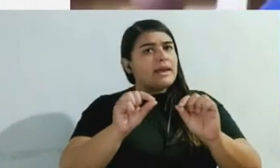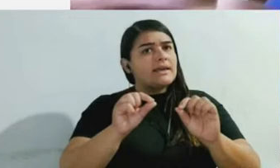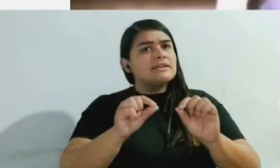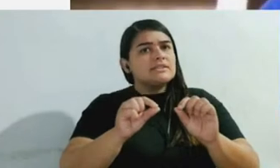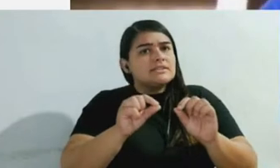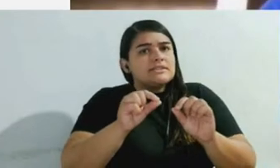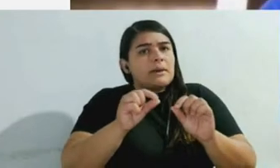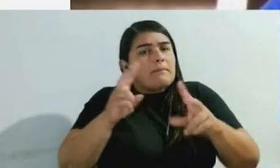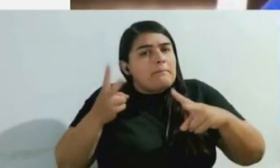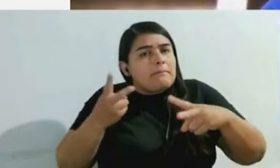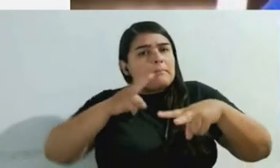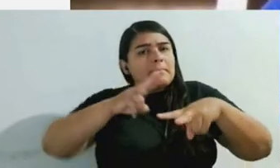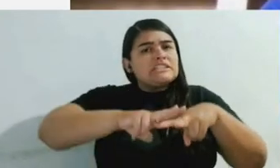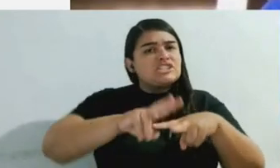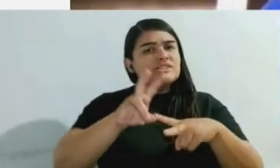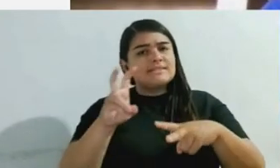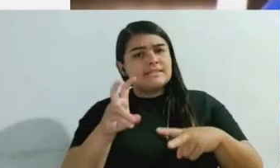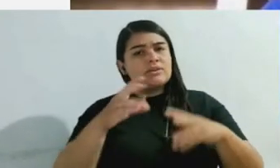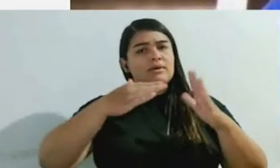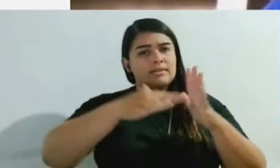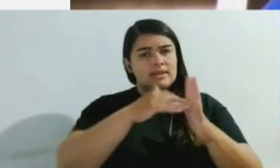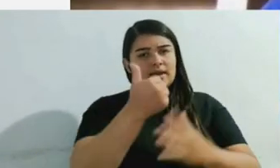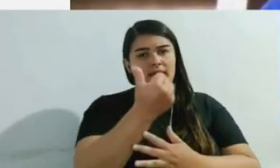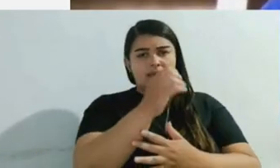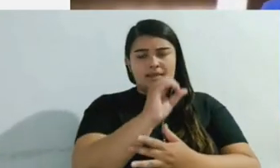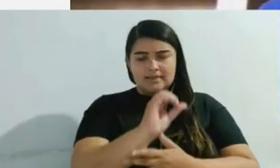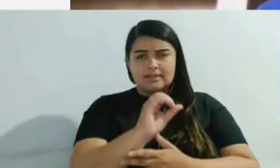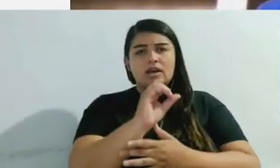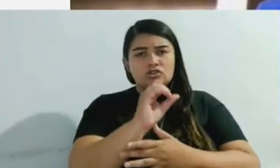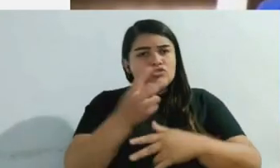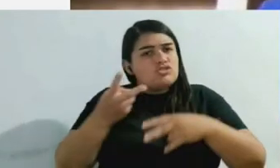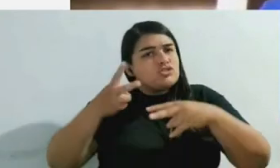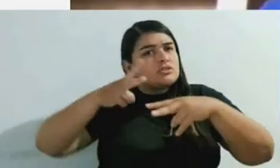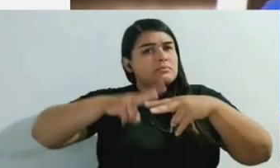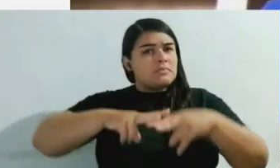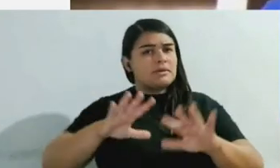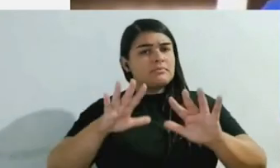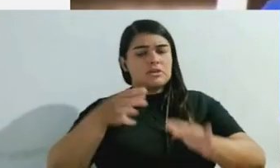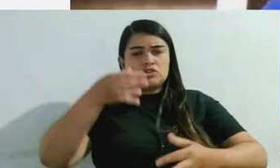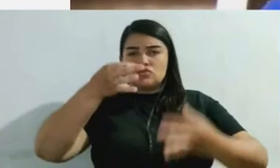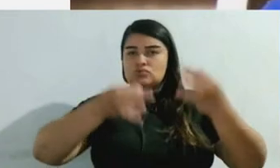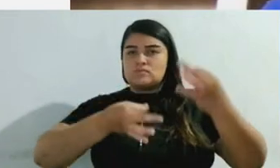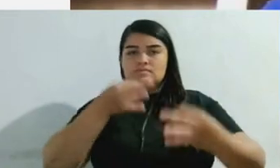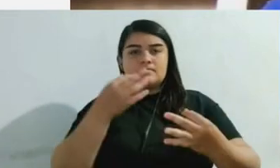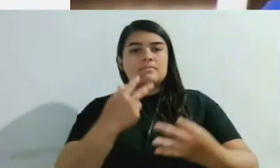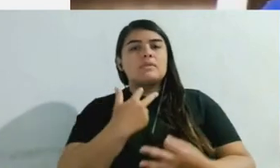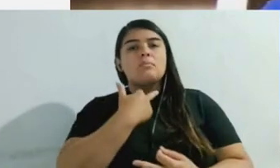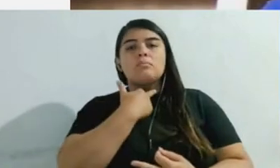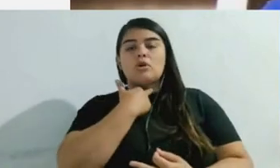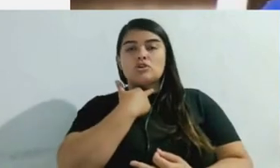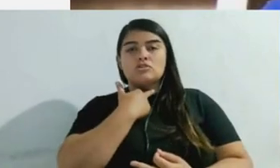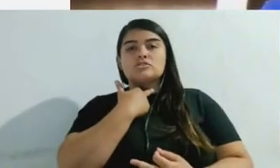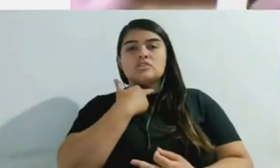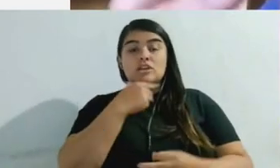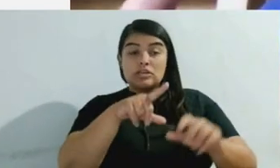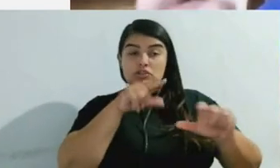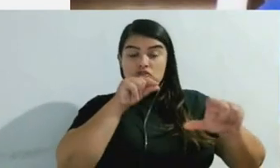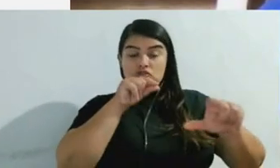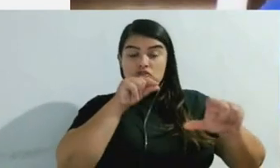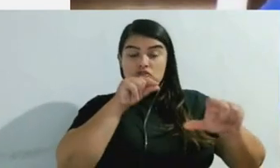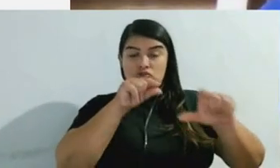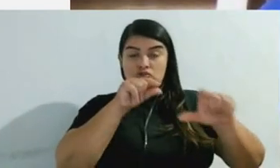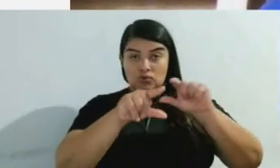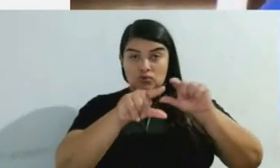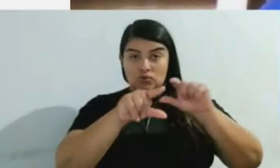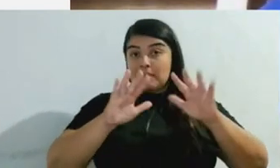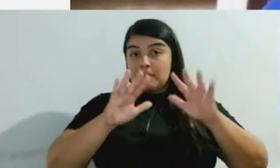have the discretion to pick a sentence within that range. But there were some crimes for which the legislature prescribed very